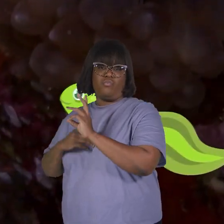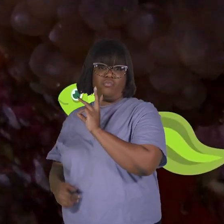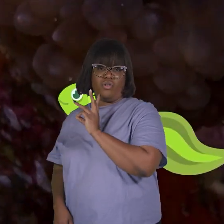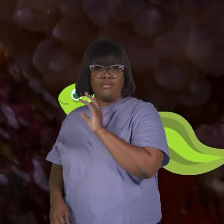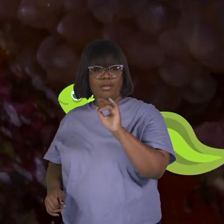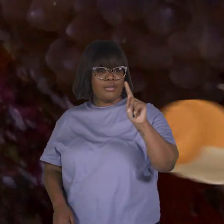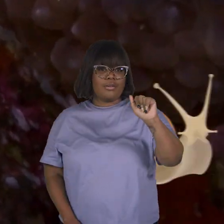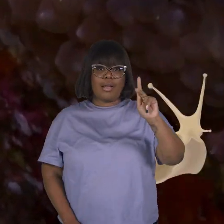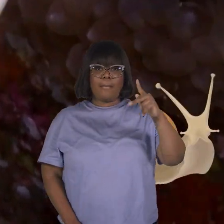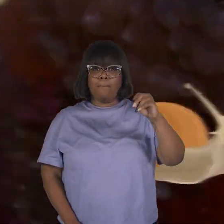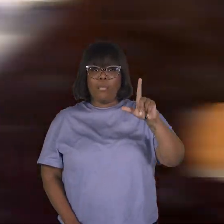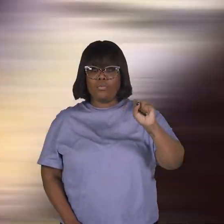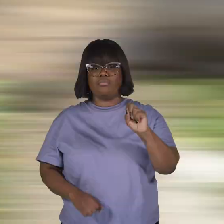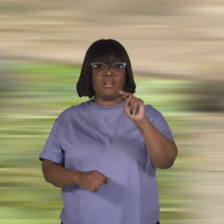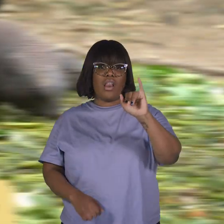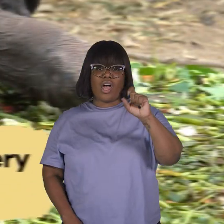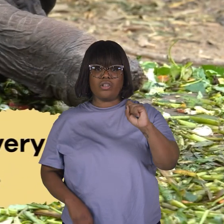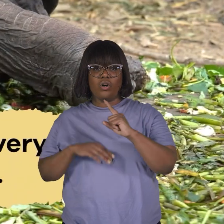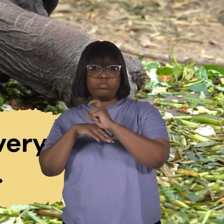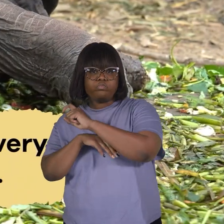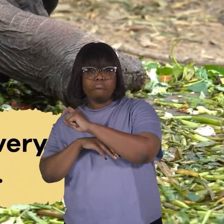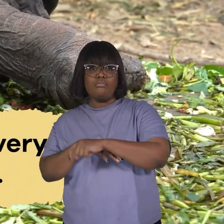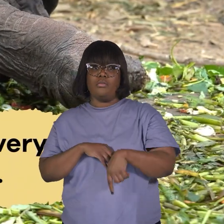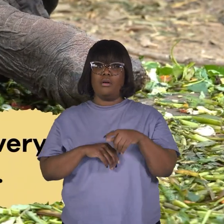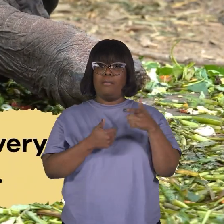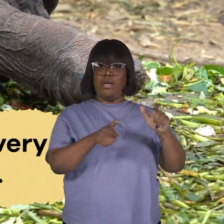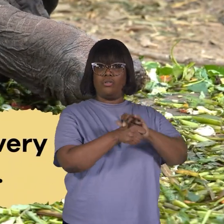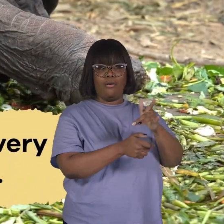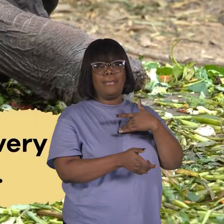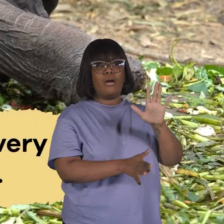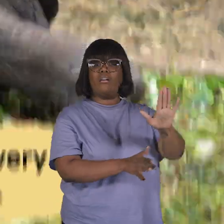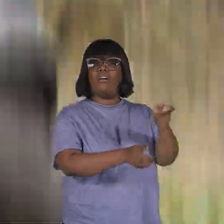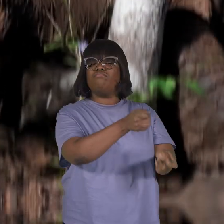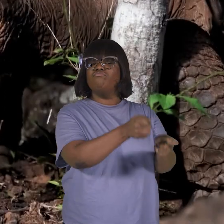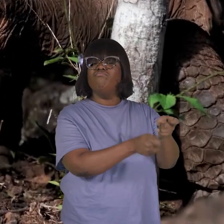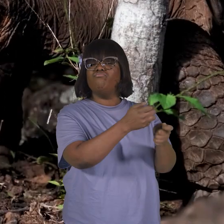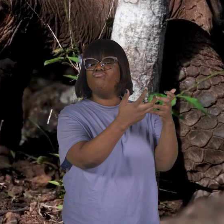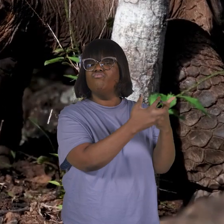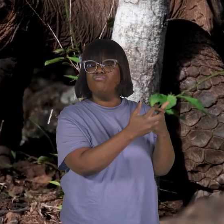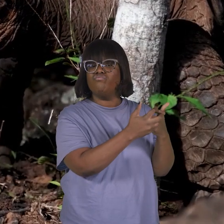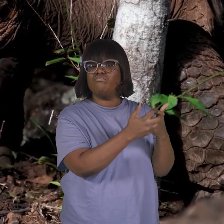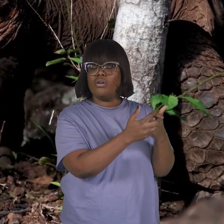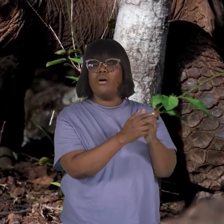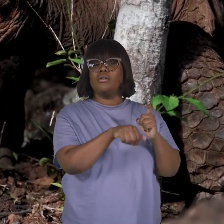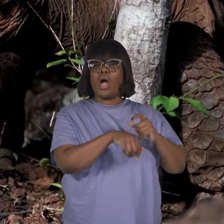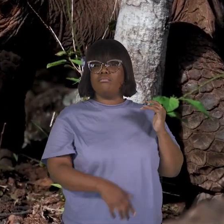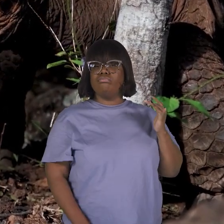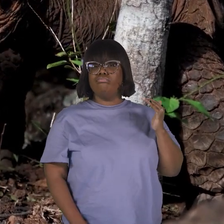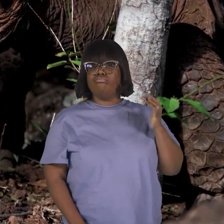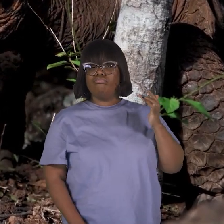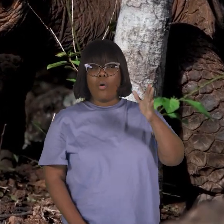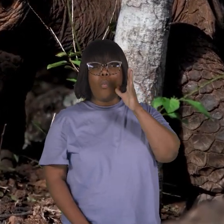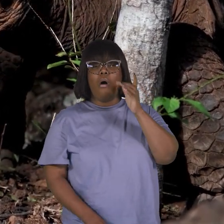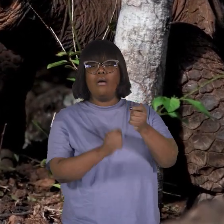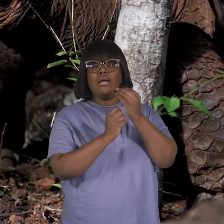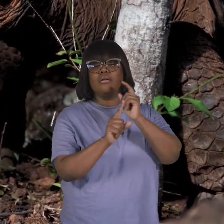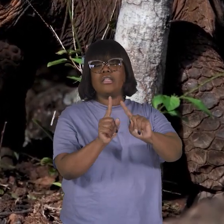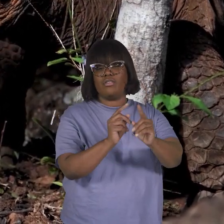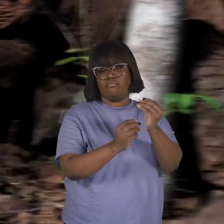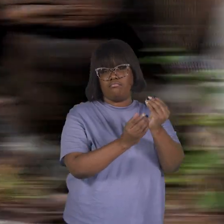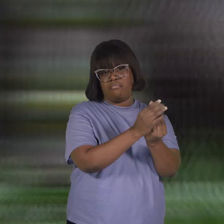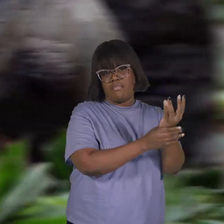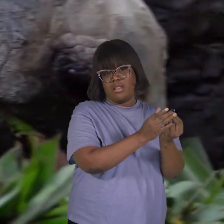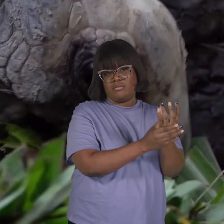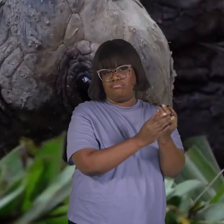like tadpoles and snails. Tortoises are very adaptable. Over time, they change to eat different types of